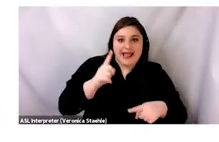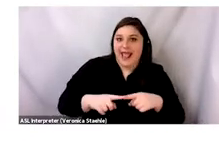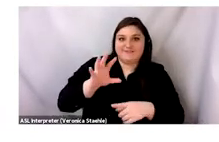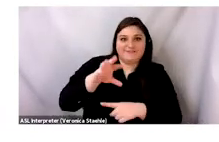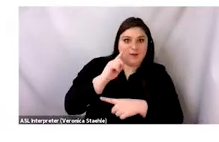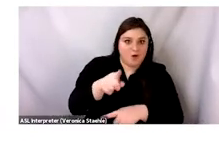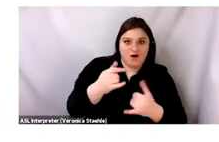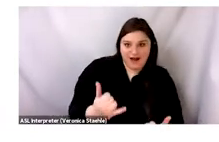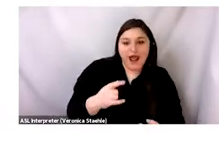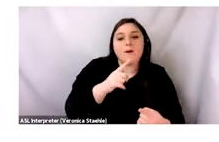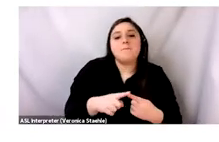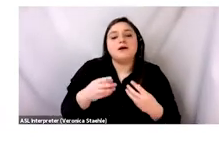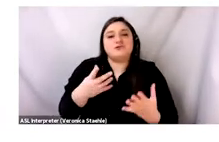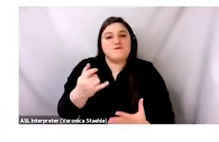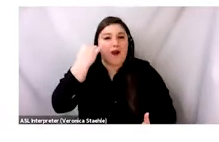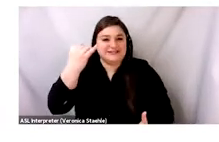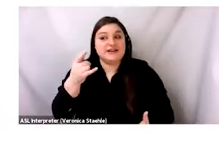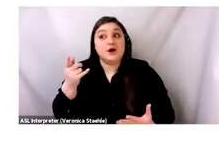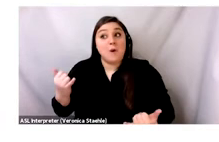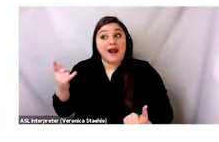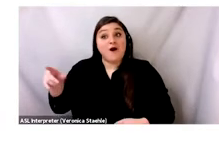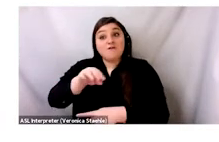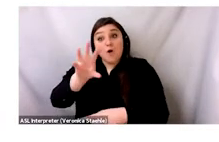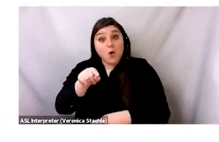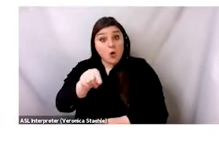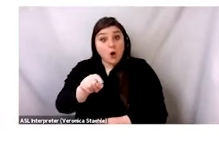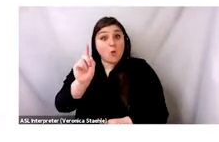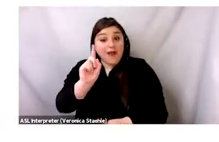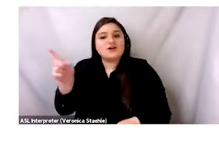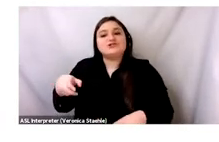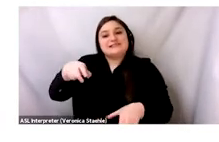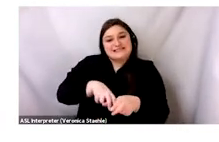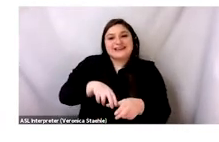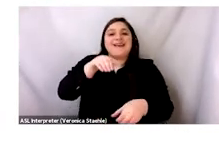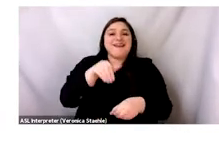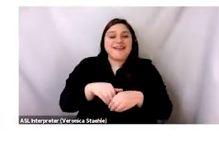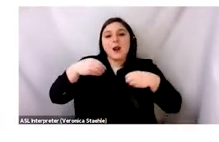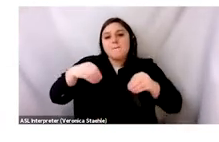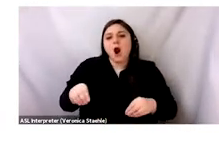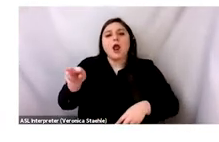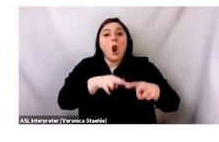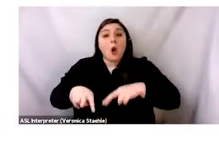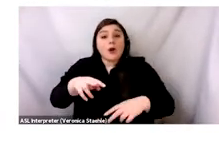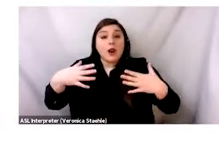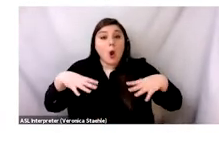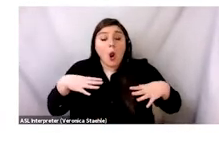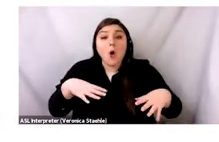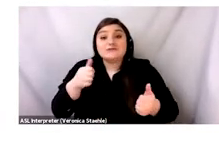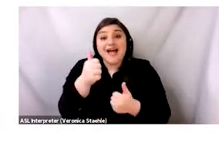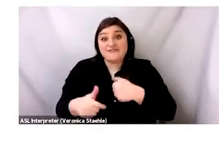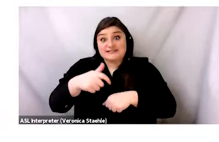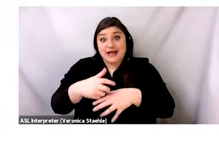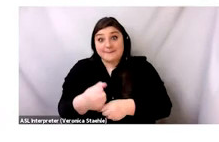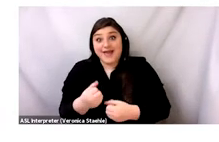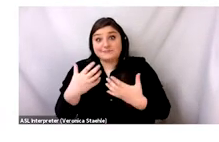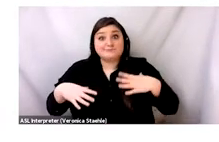In this video, Abena is opening a bale of secondhand goods, and she's carefully inspecting each item, turning it over, looking at the